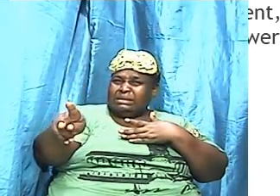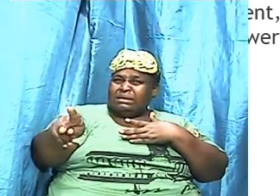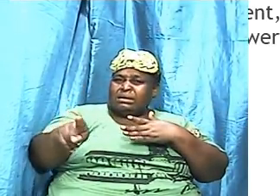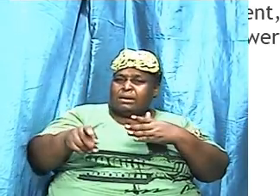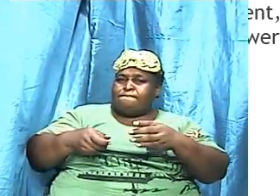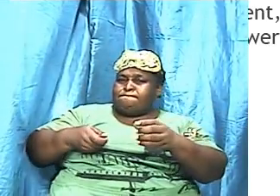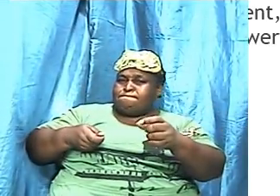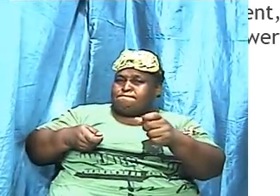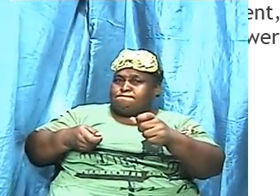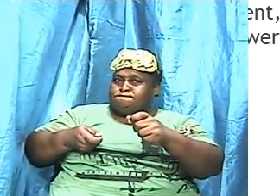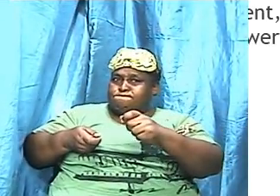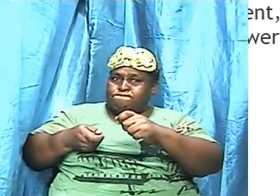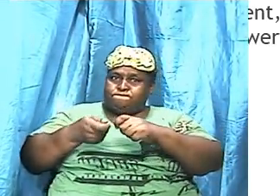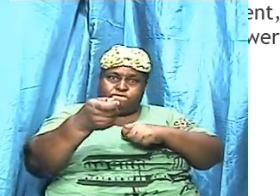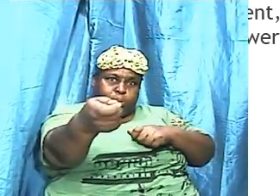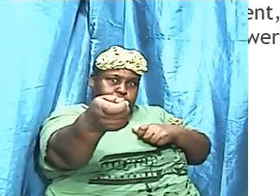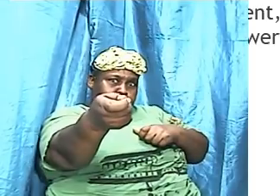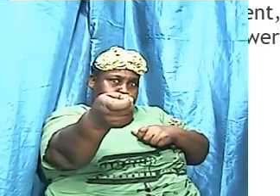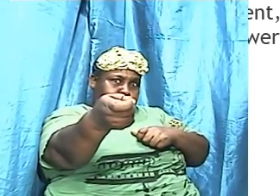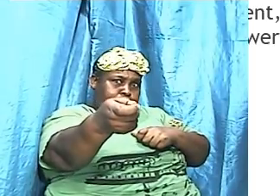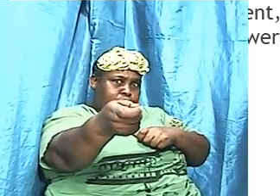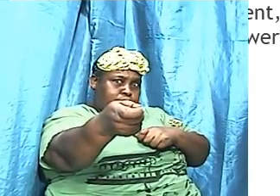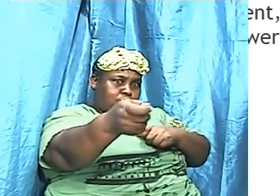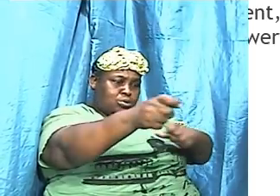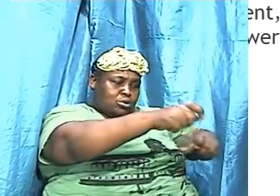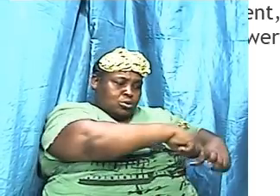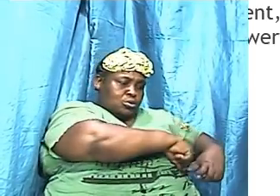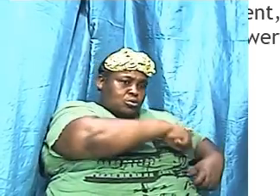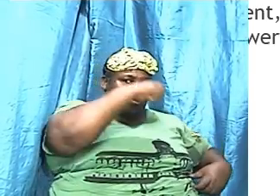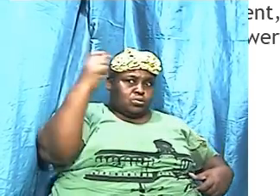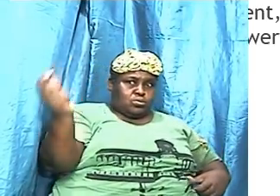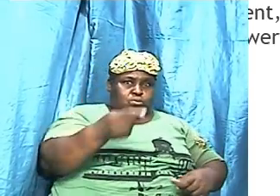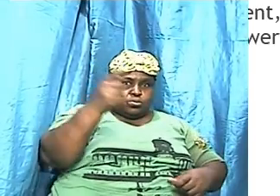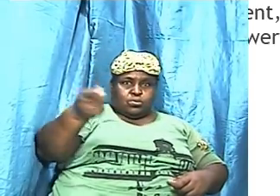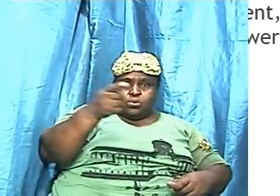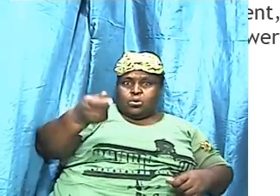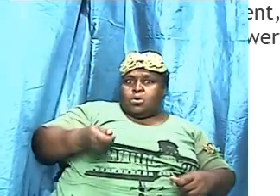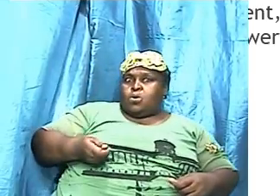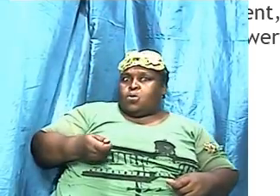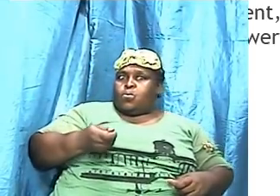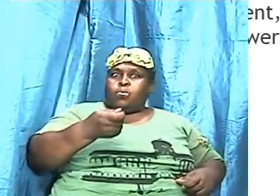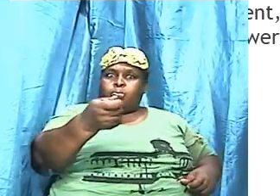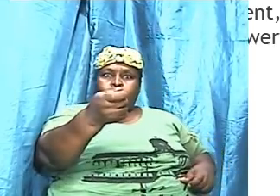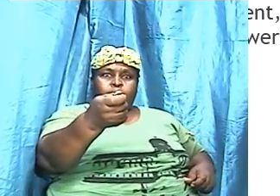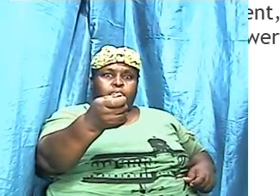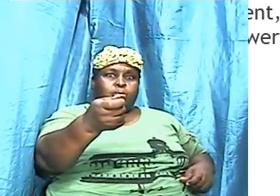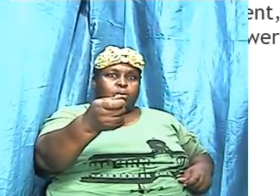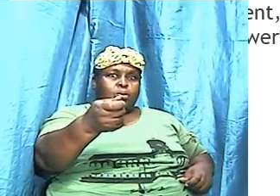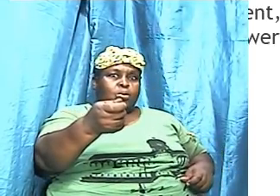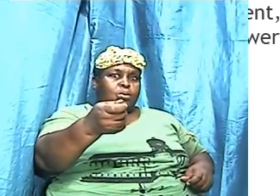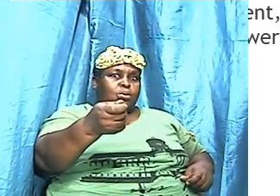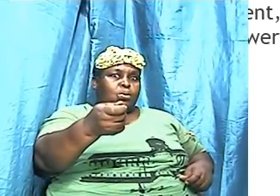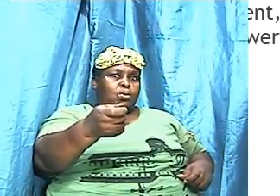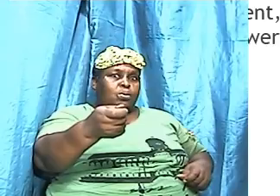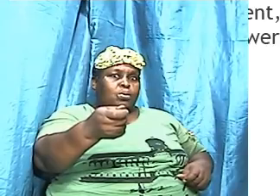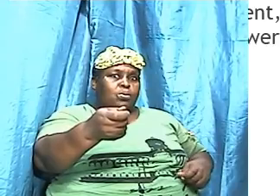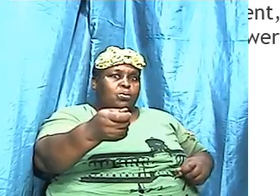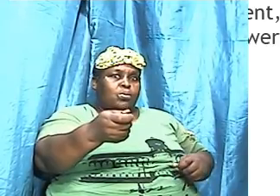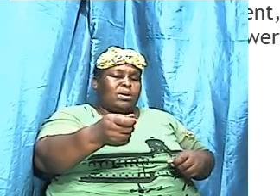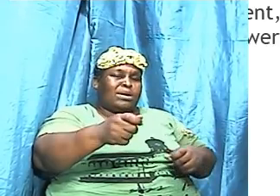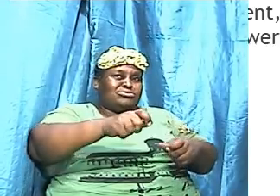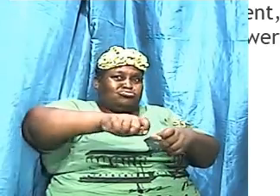sword through. And to use like a dagger and to mess up and to tear up and to rip up